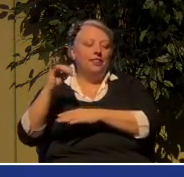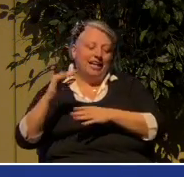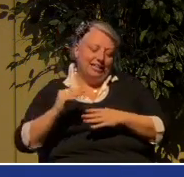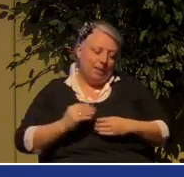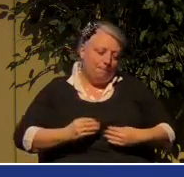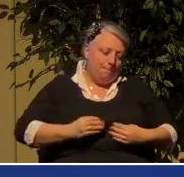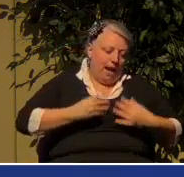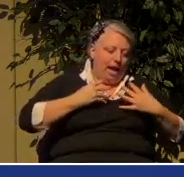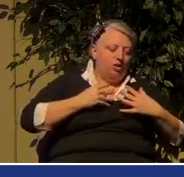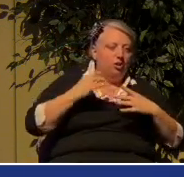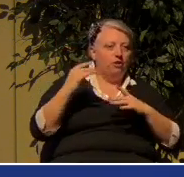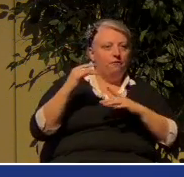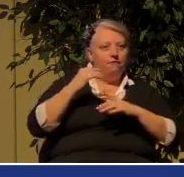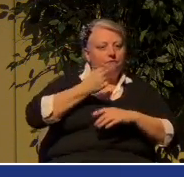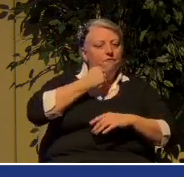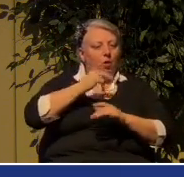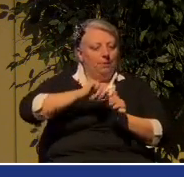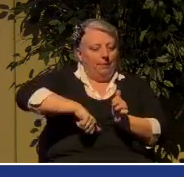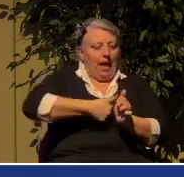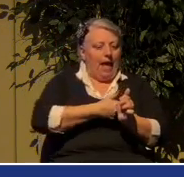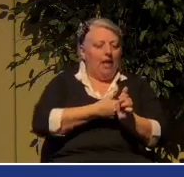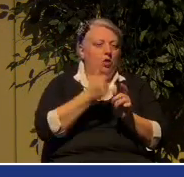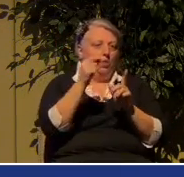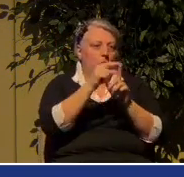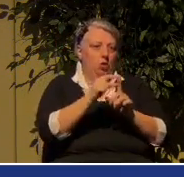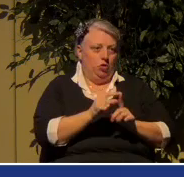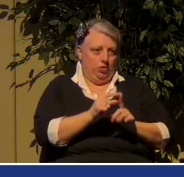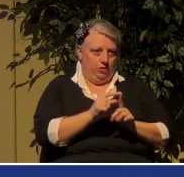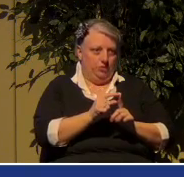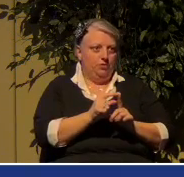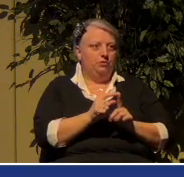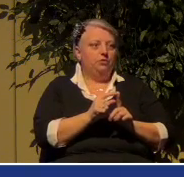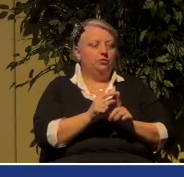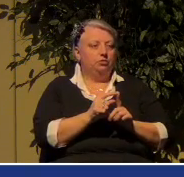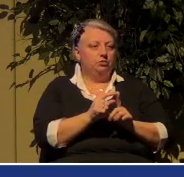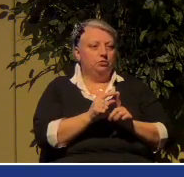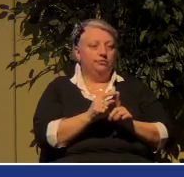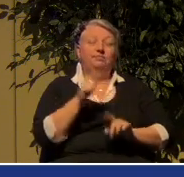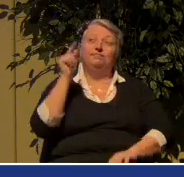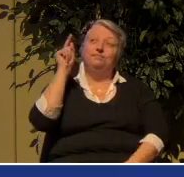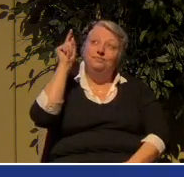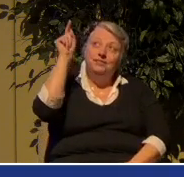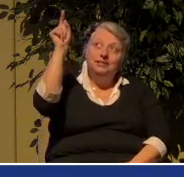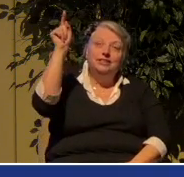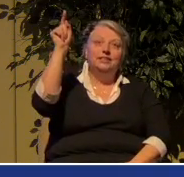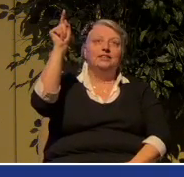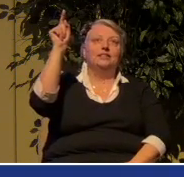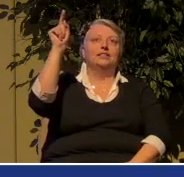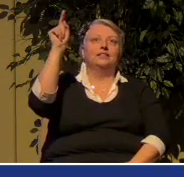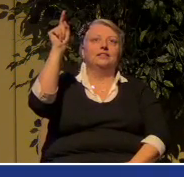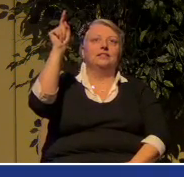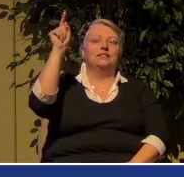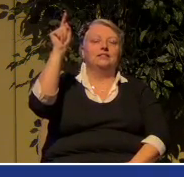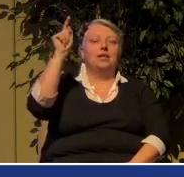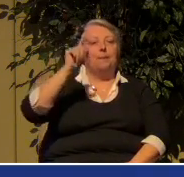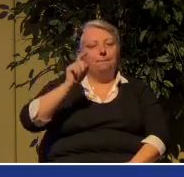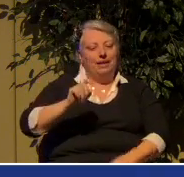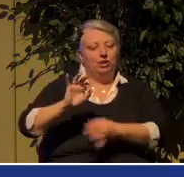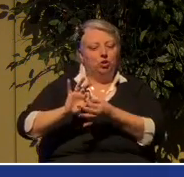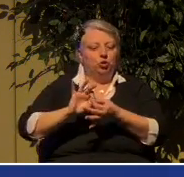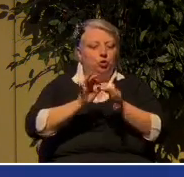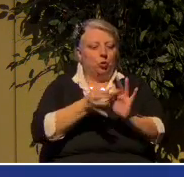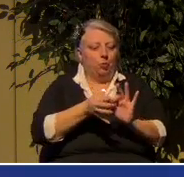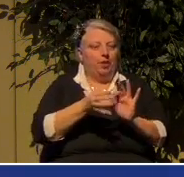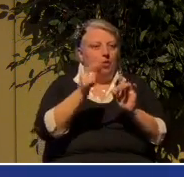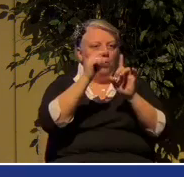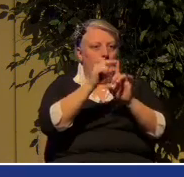voice behind those words. And he is the one who must interpret to us